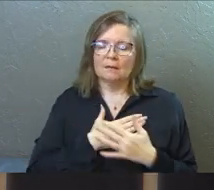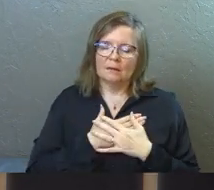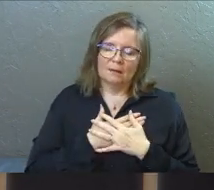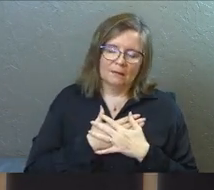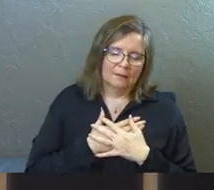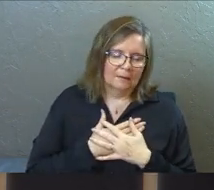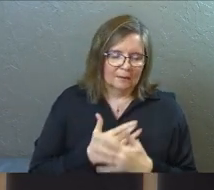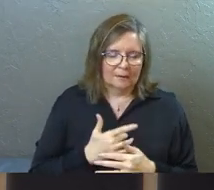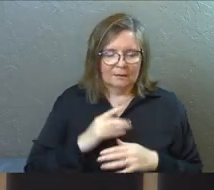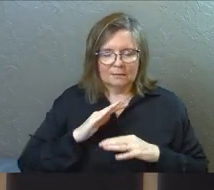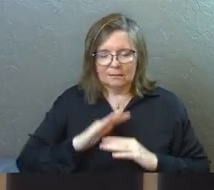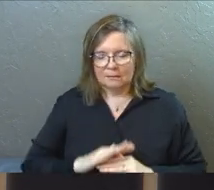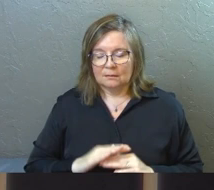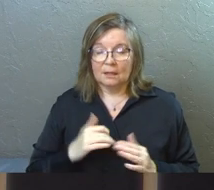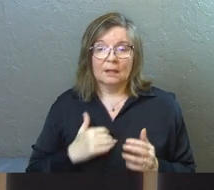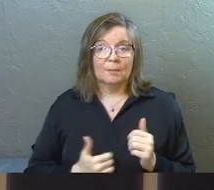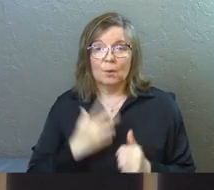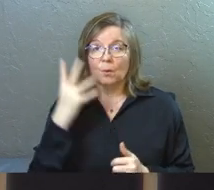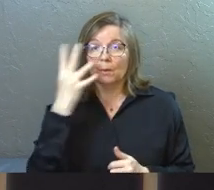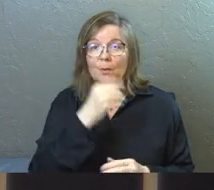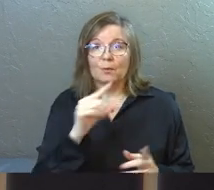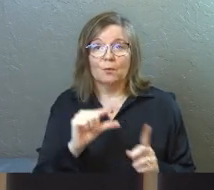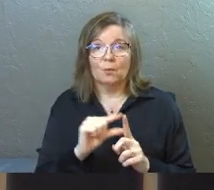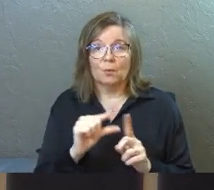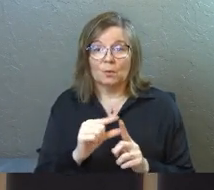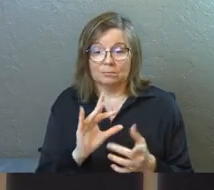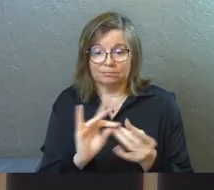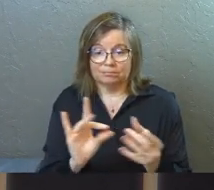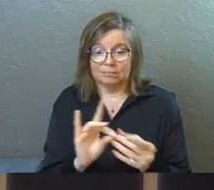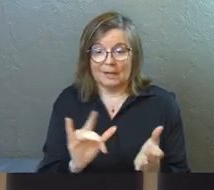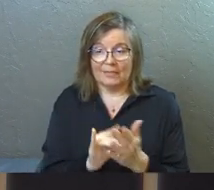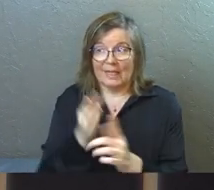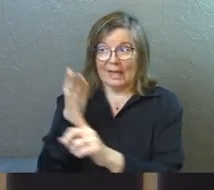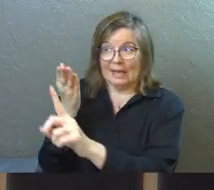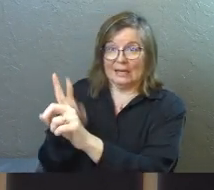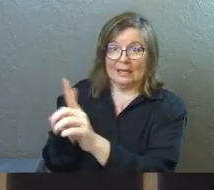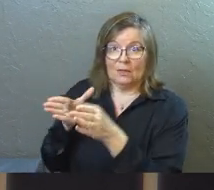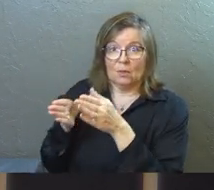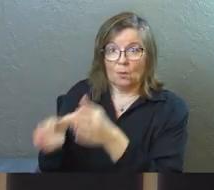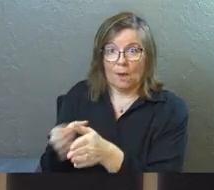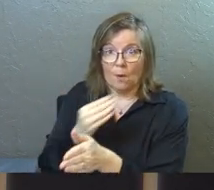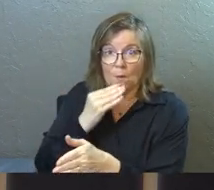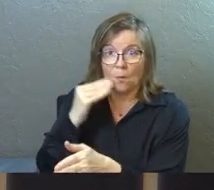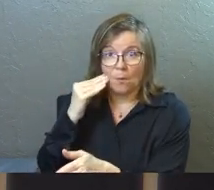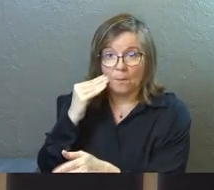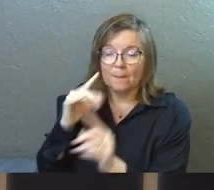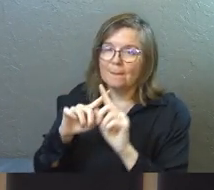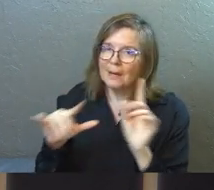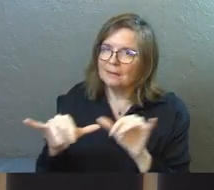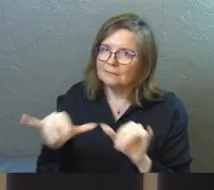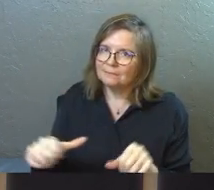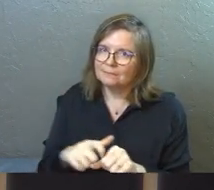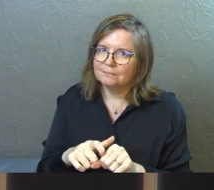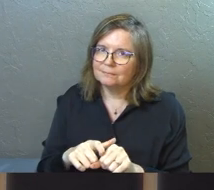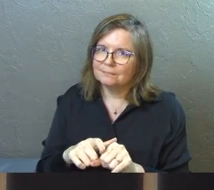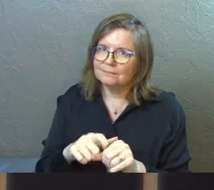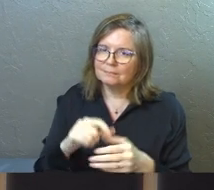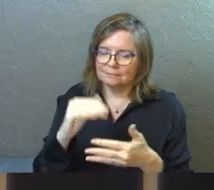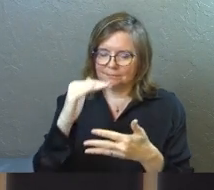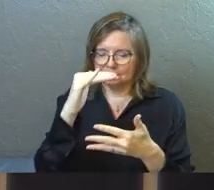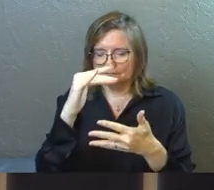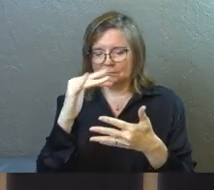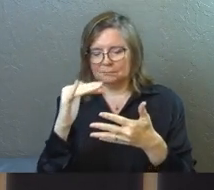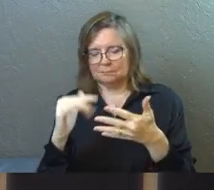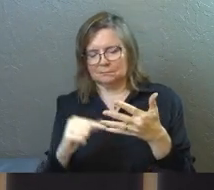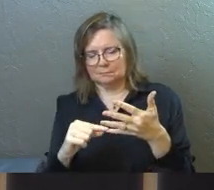to us as Christians. And there's some of the most beautiful words ever spoken that he's the way home. But then you get to the phrase at the very